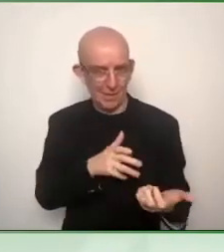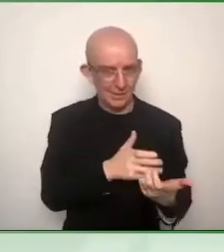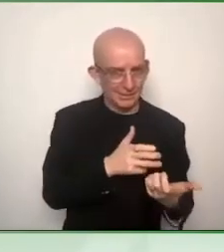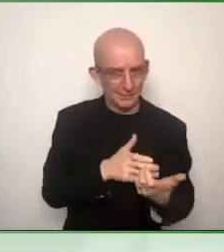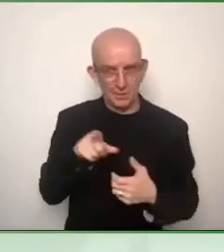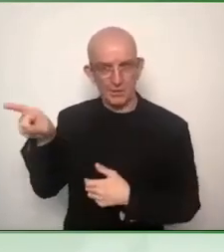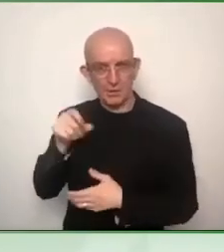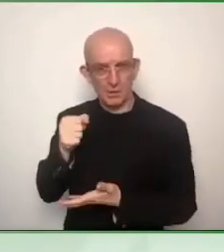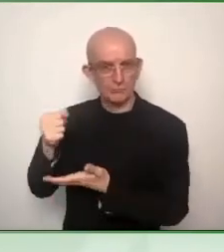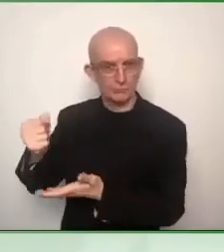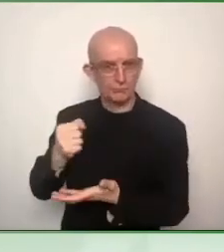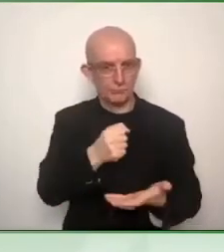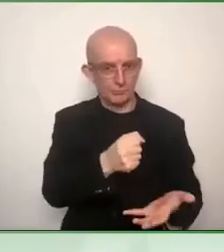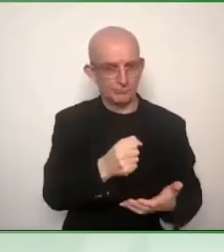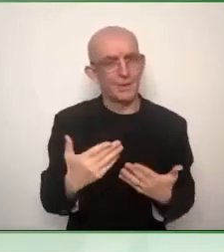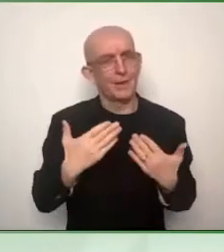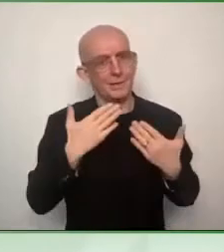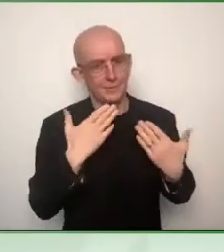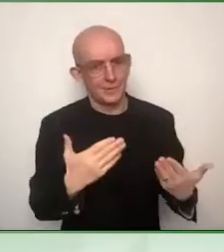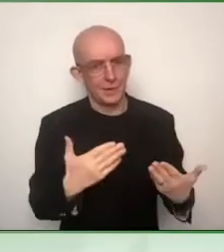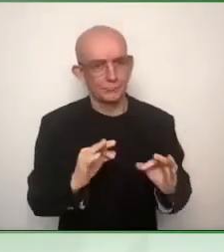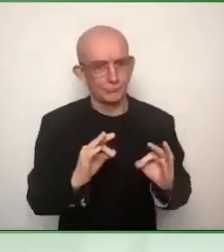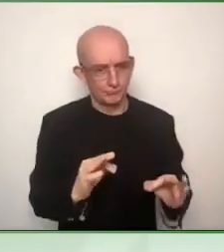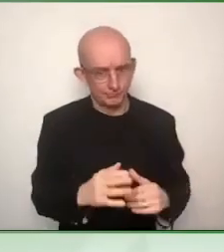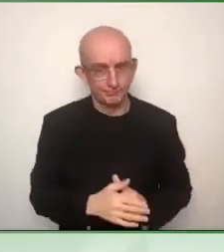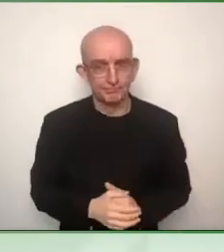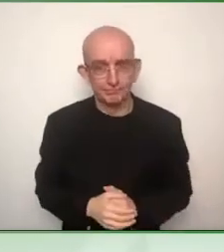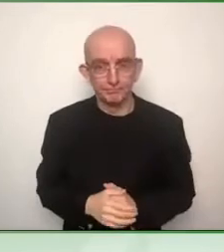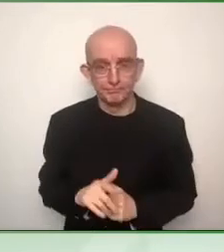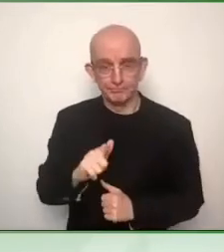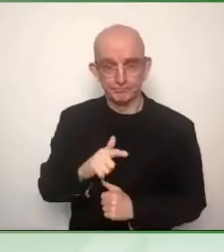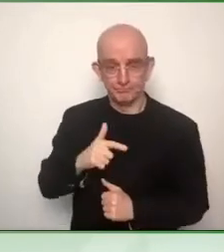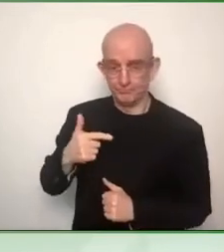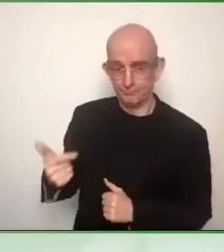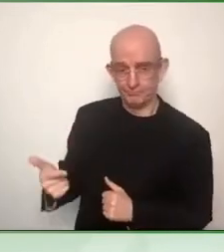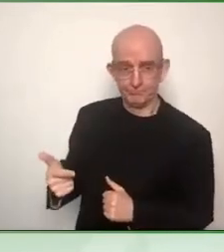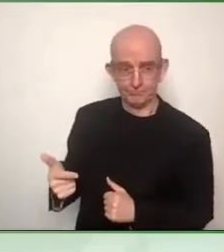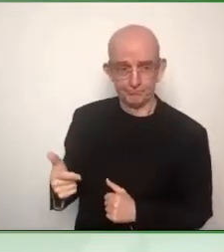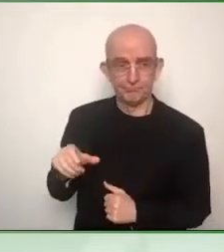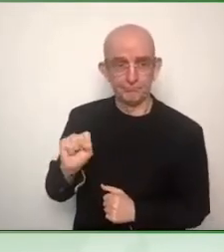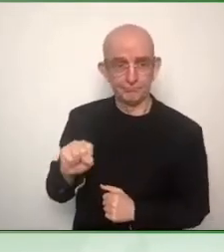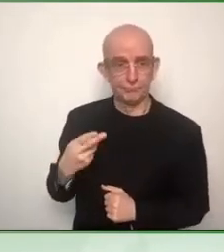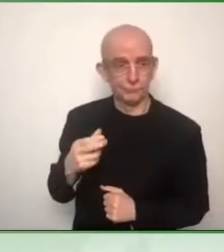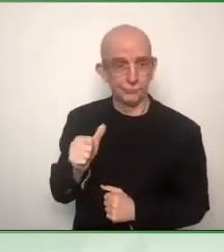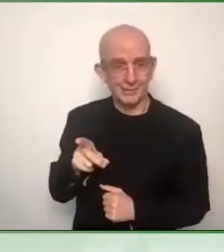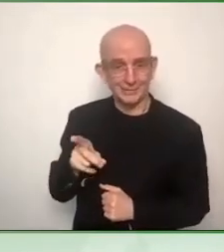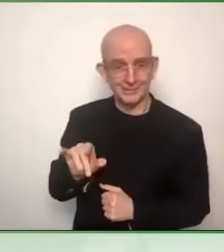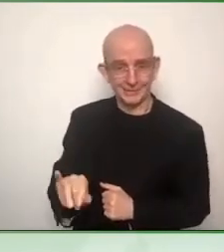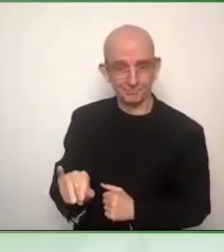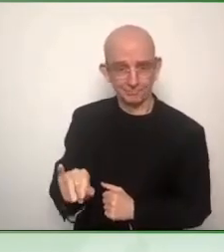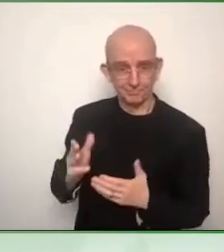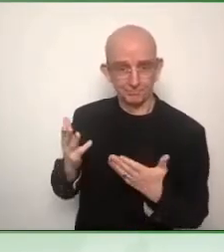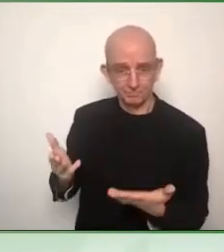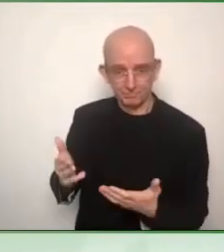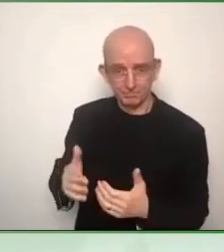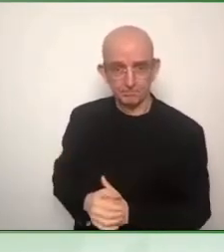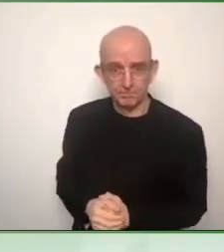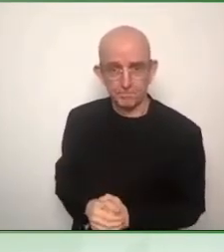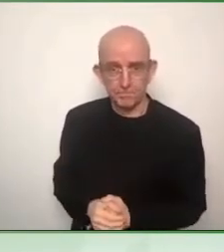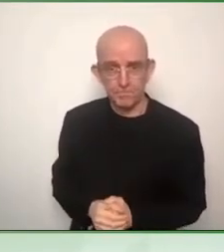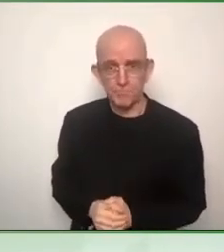let's start with giving the audience a brief background on yourself and your new role within Amazon.com.